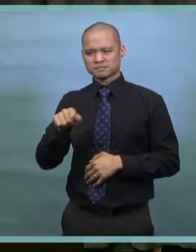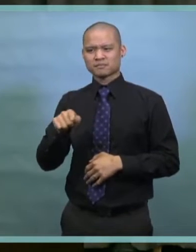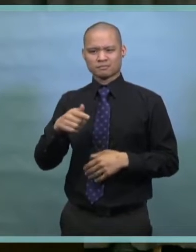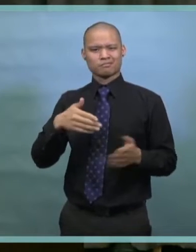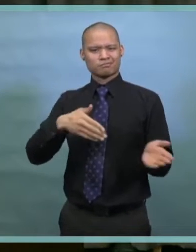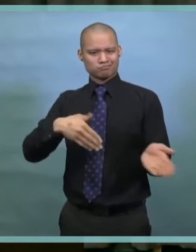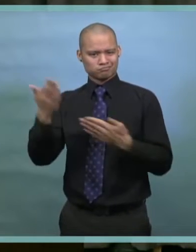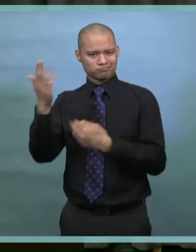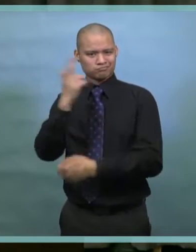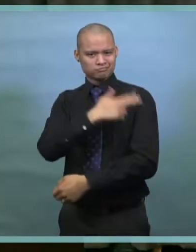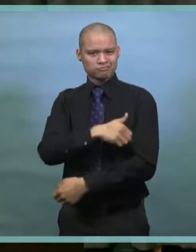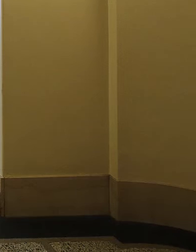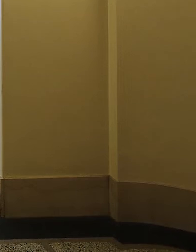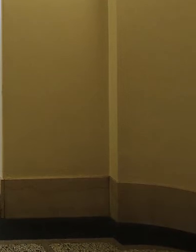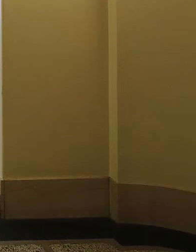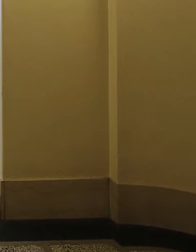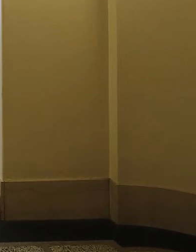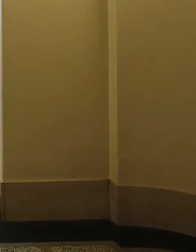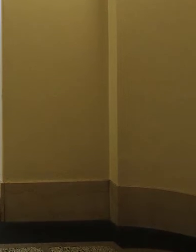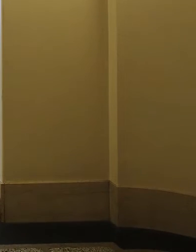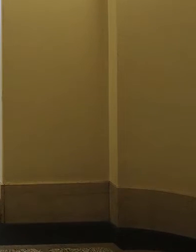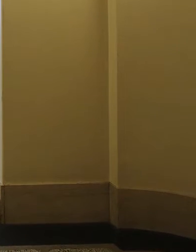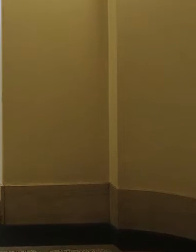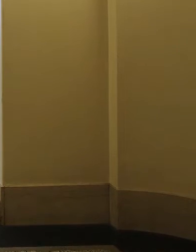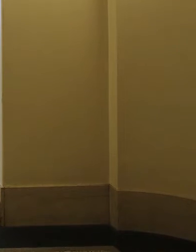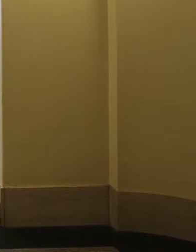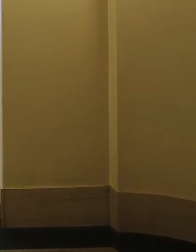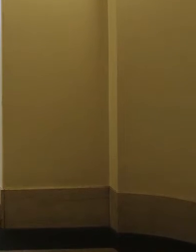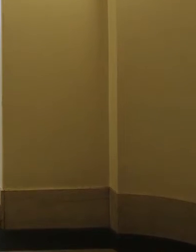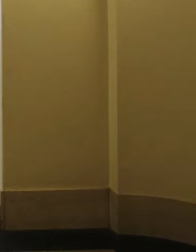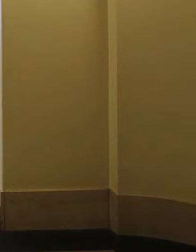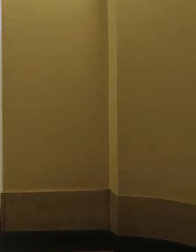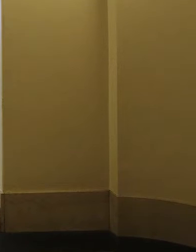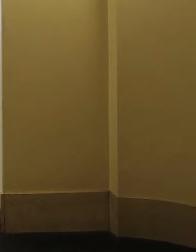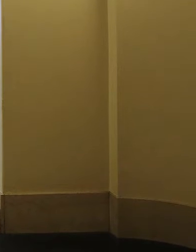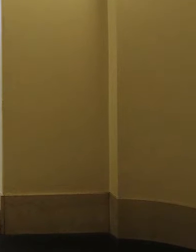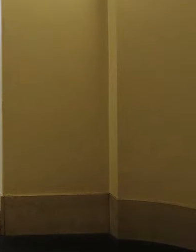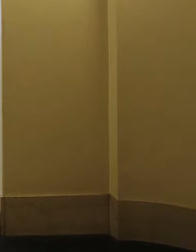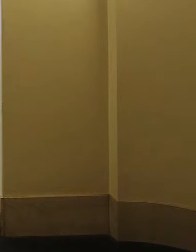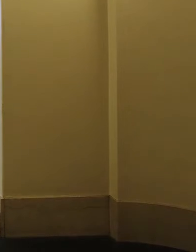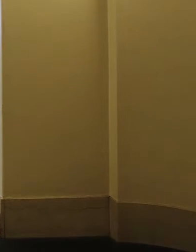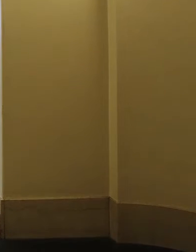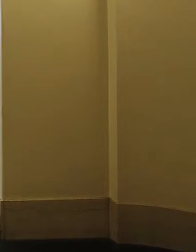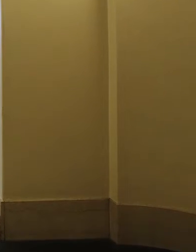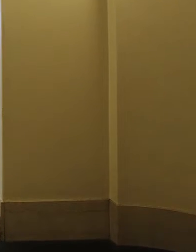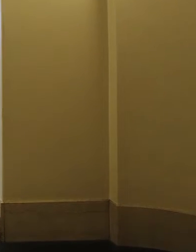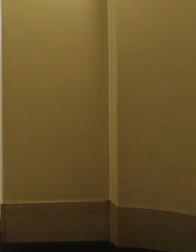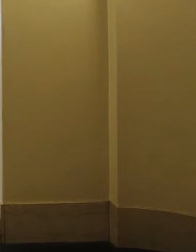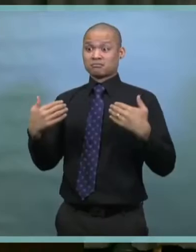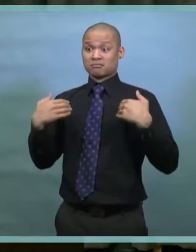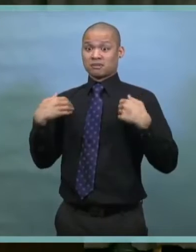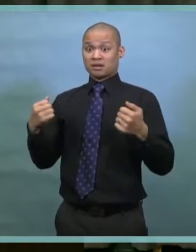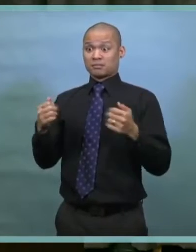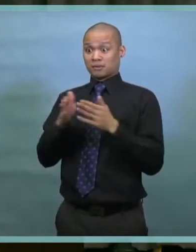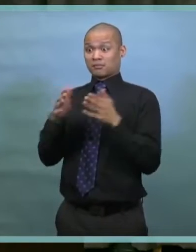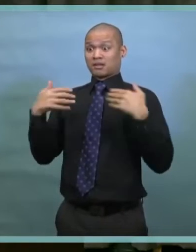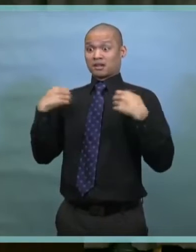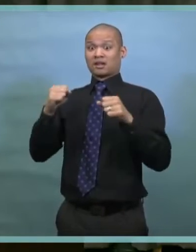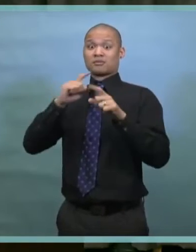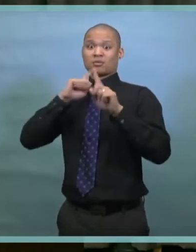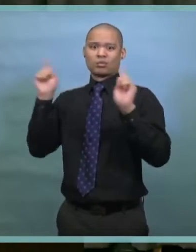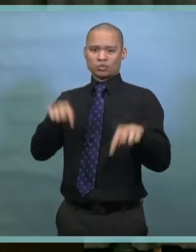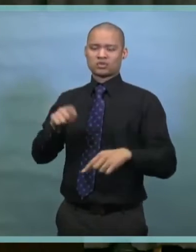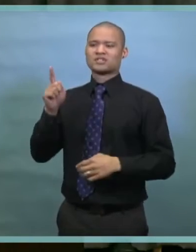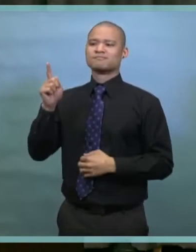condition in intensive care. Remember, there are public health orders at play right now. These orders apply to public places,